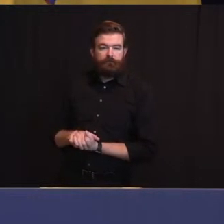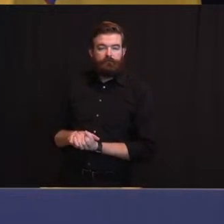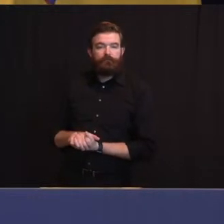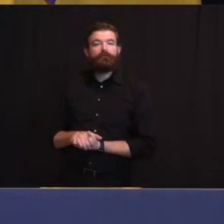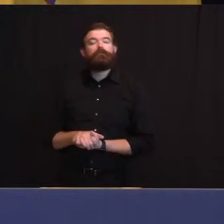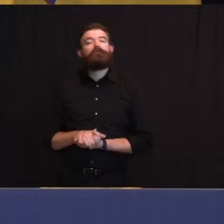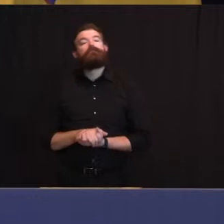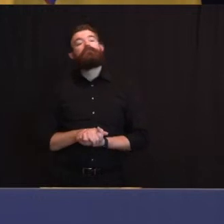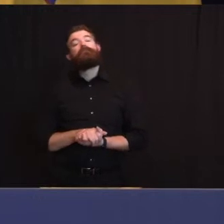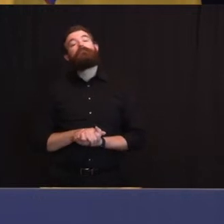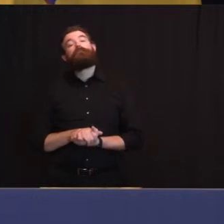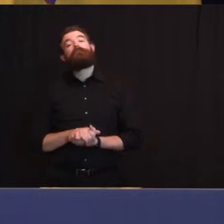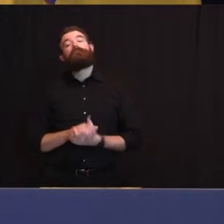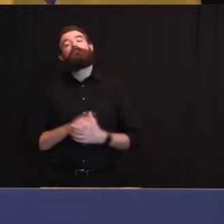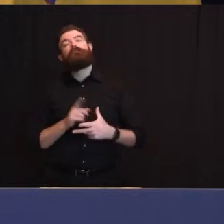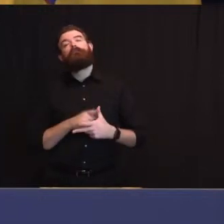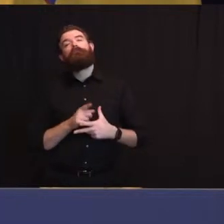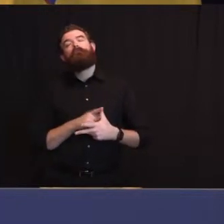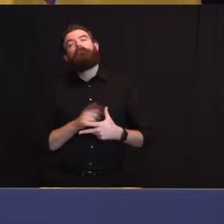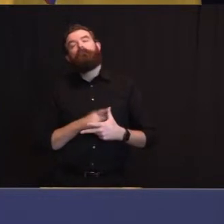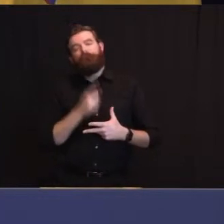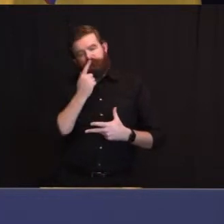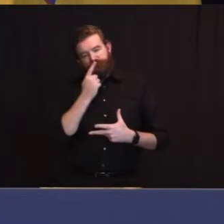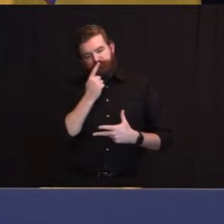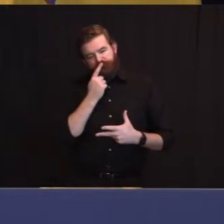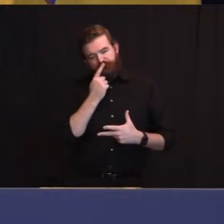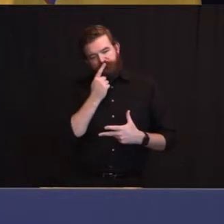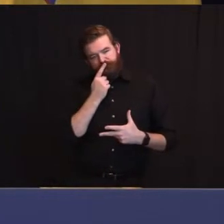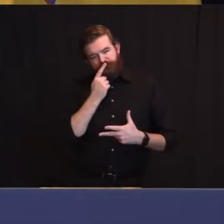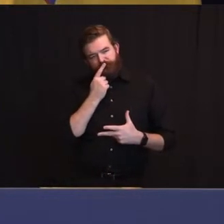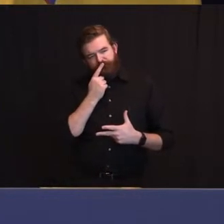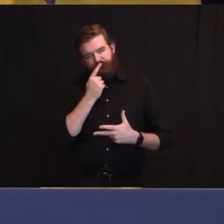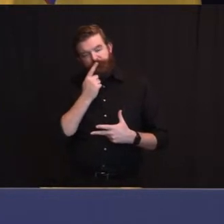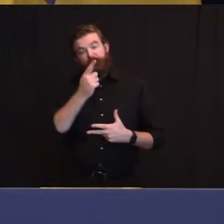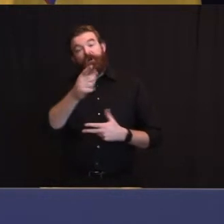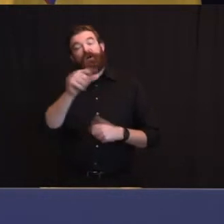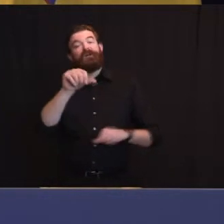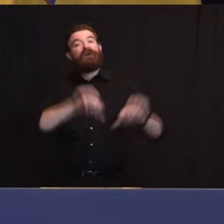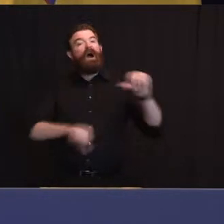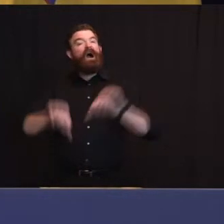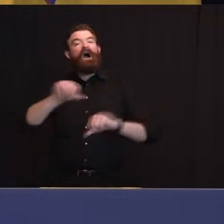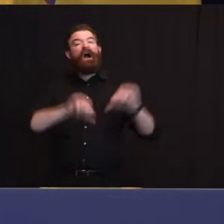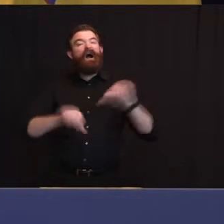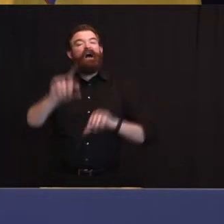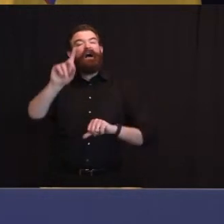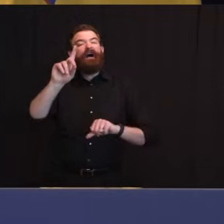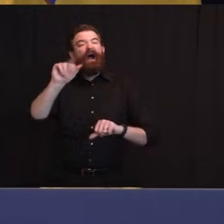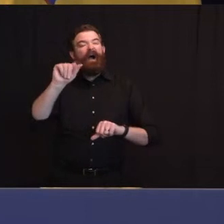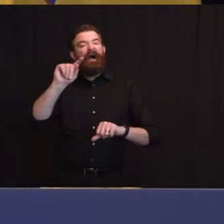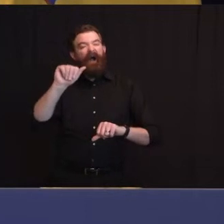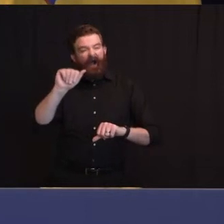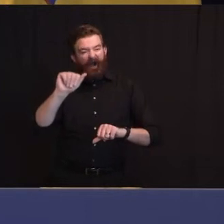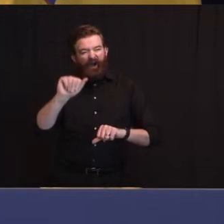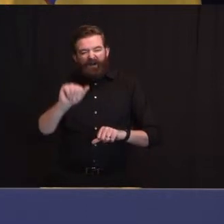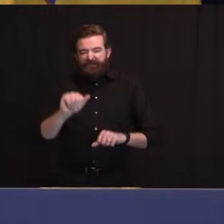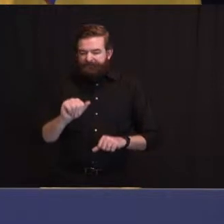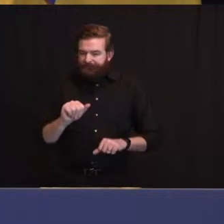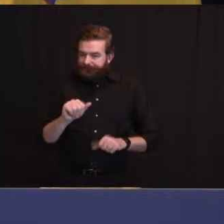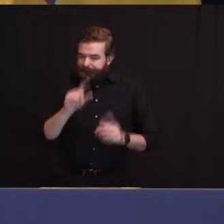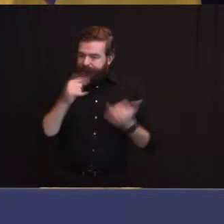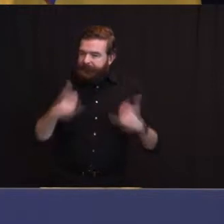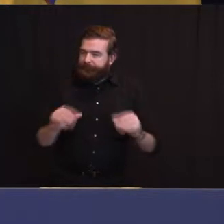pretty regularly here is the scientific data is incomplete but that it relates more to